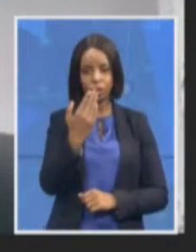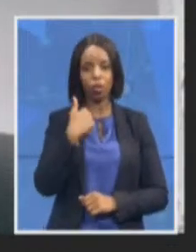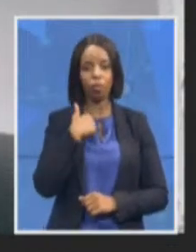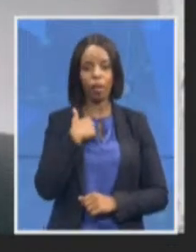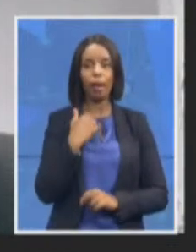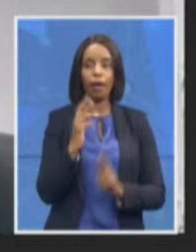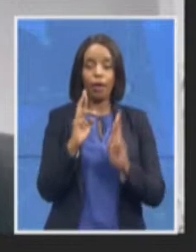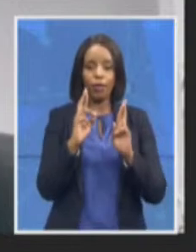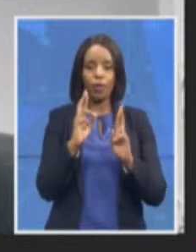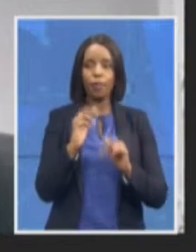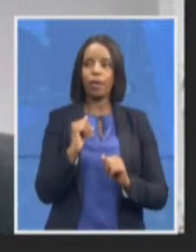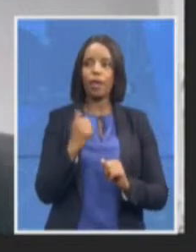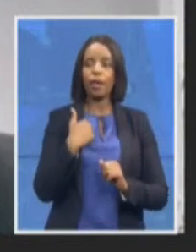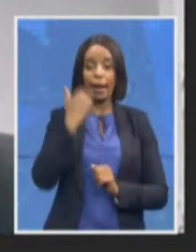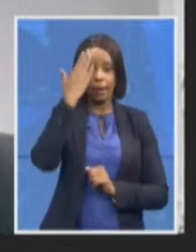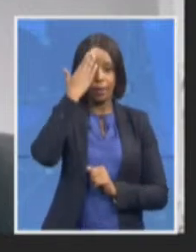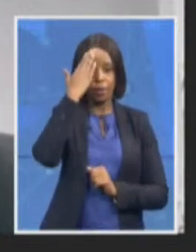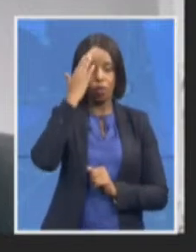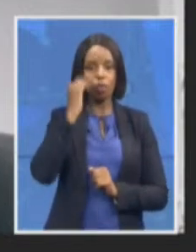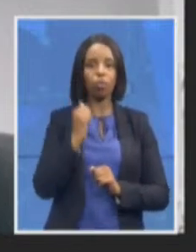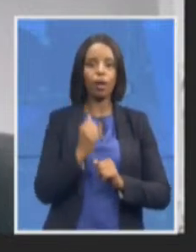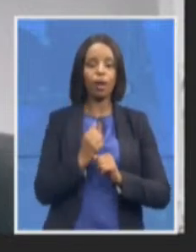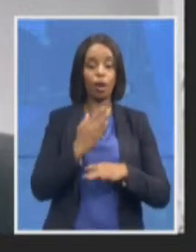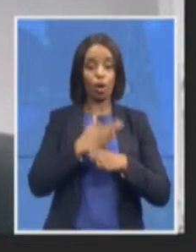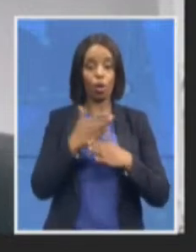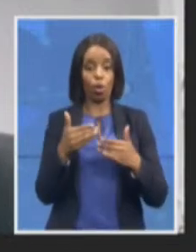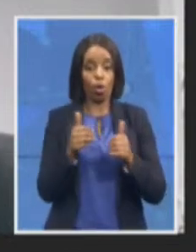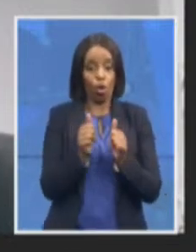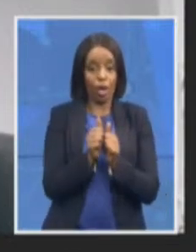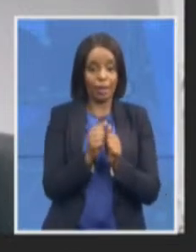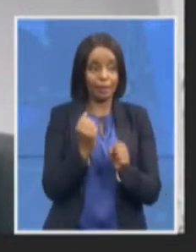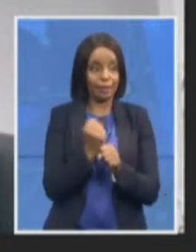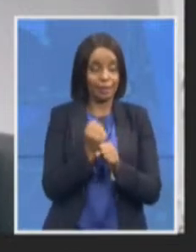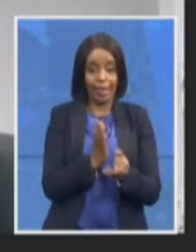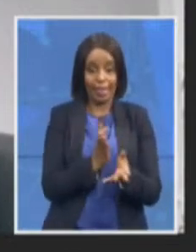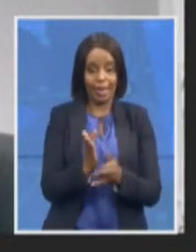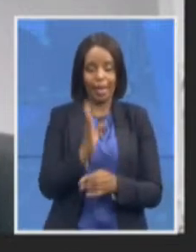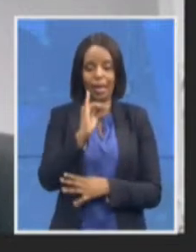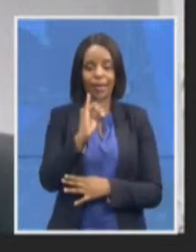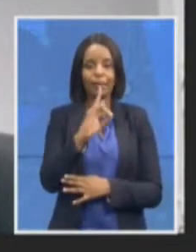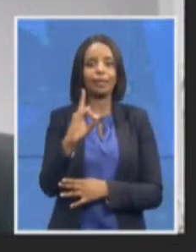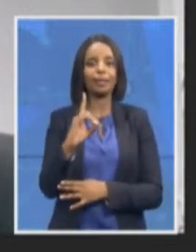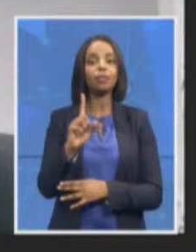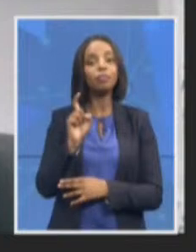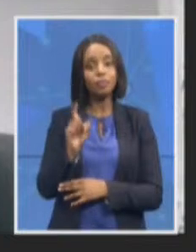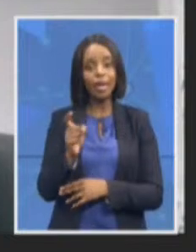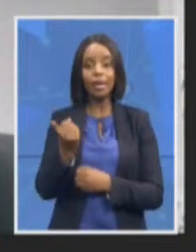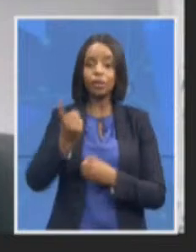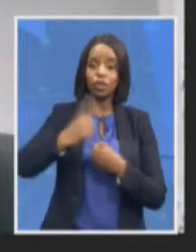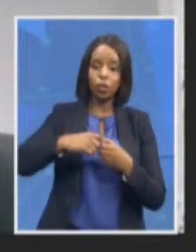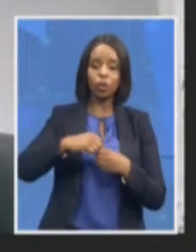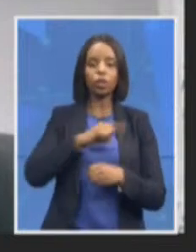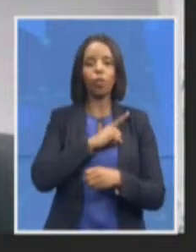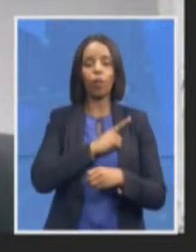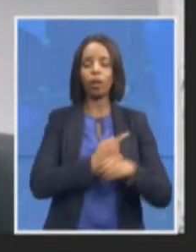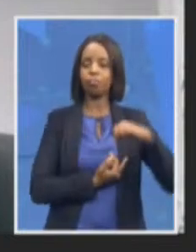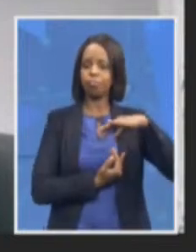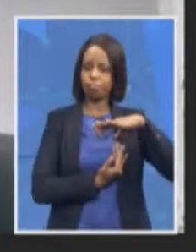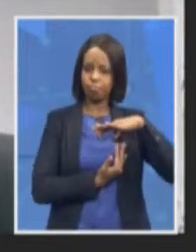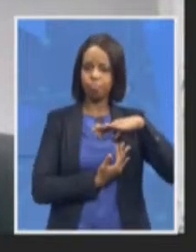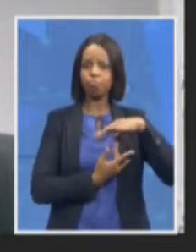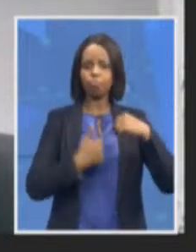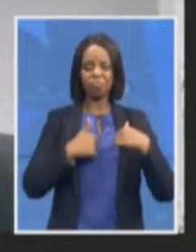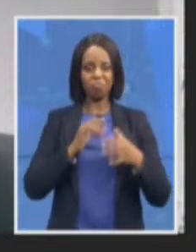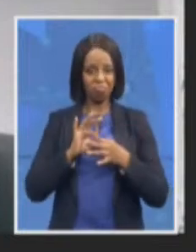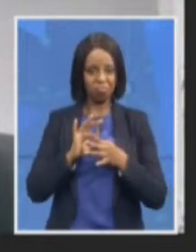have joined the ID have done so because of a passion and commitment for justice and to really hold people accountable for corruption